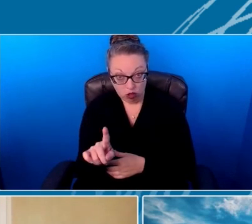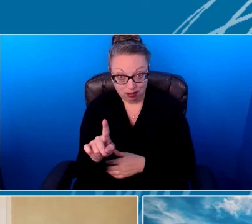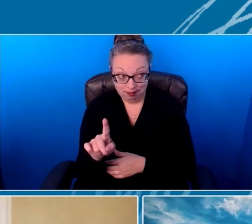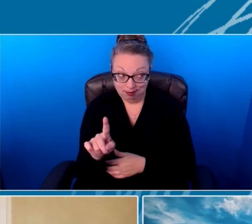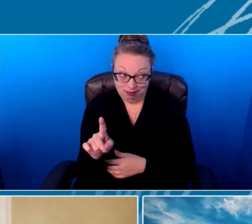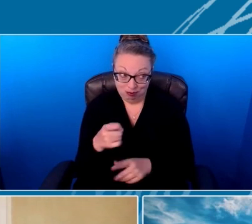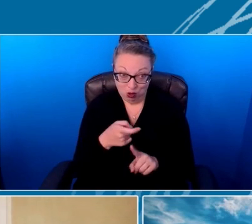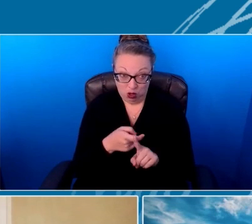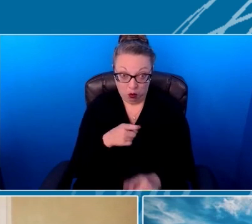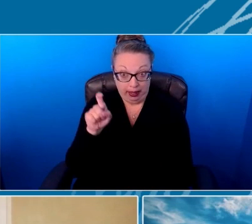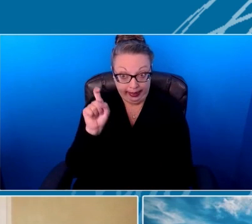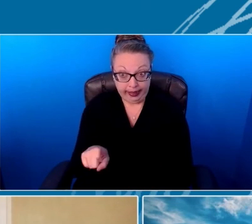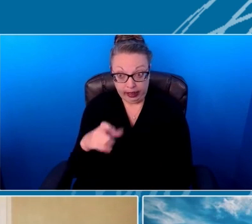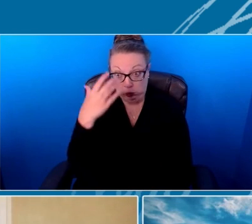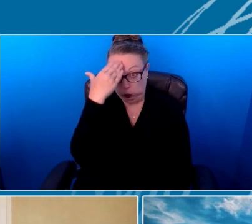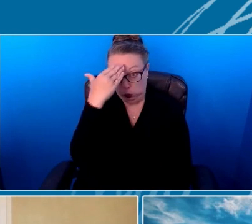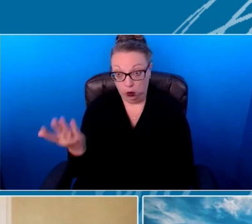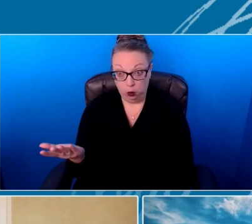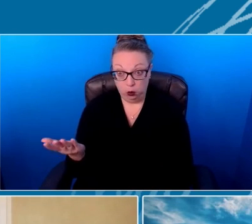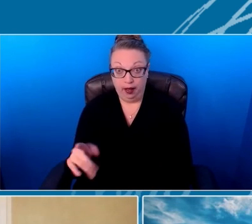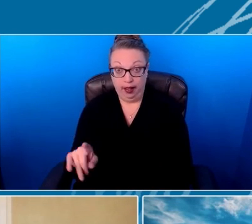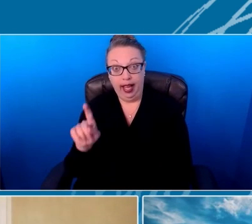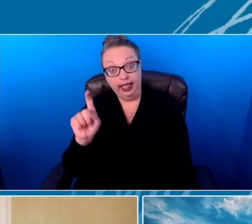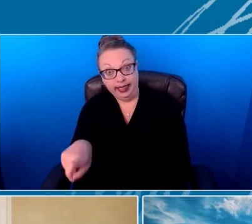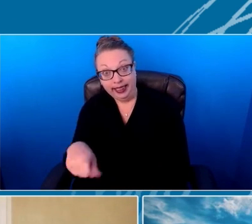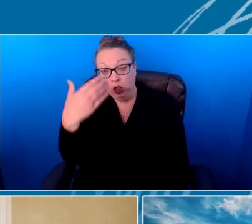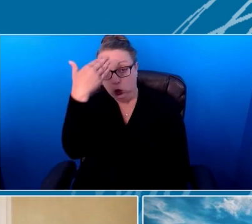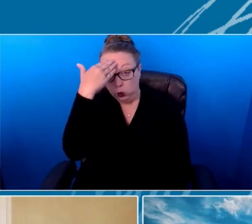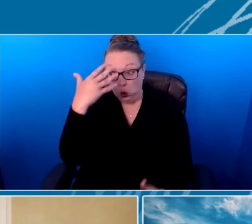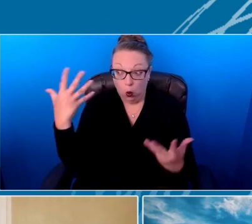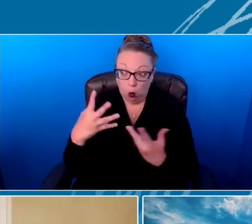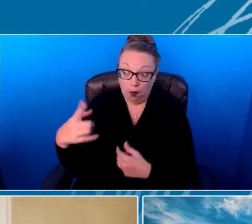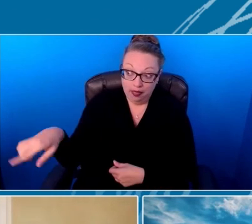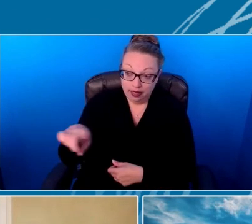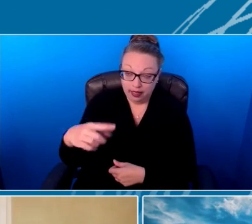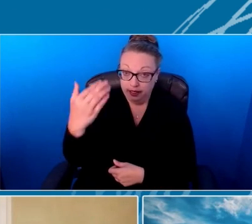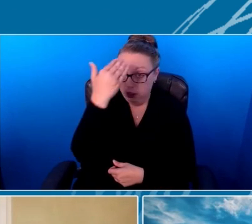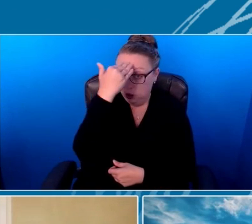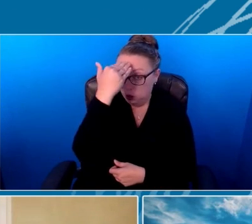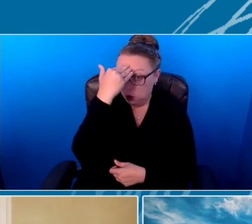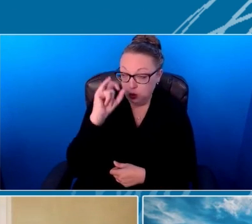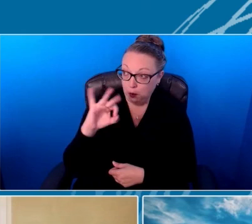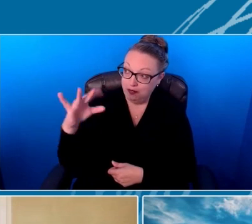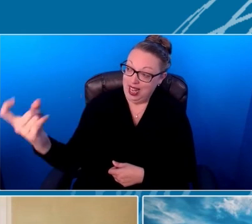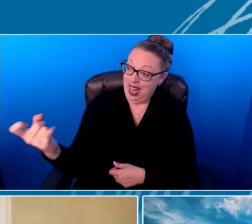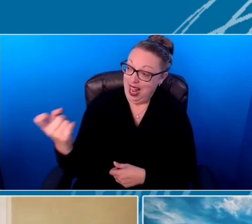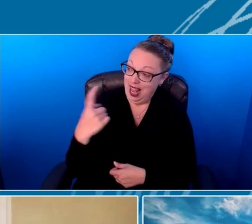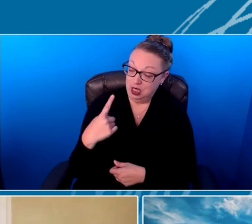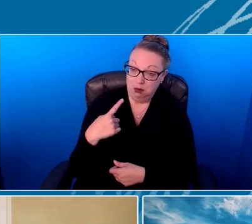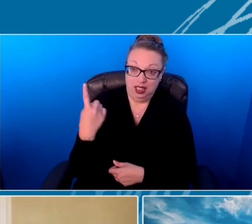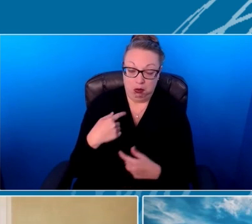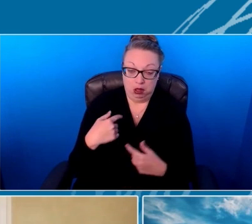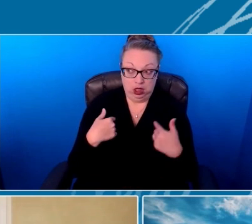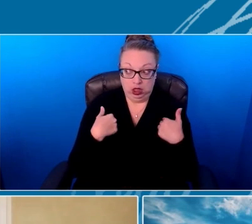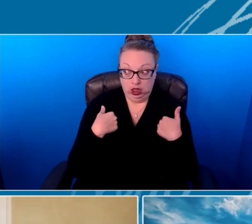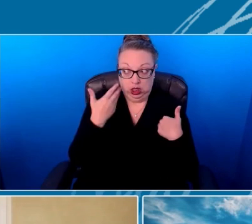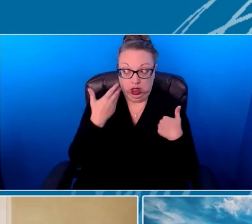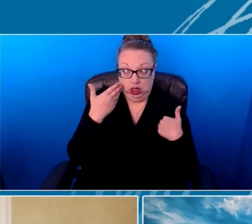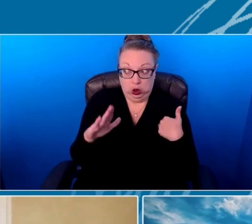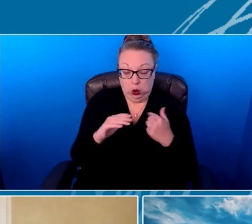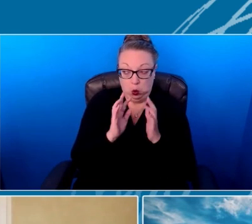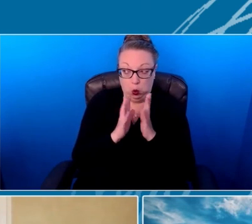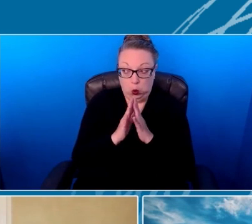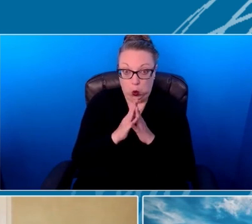need to know. I needed to know what they knew. And so if they asked me something that I didn't really know, I would